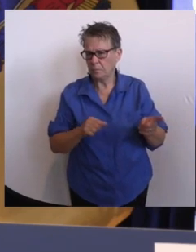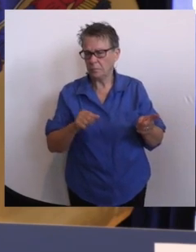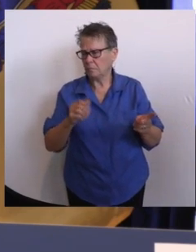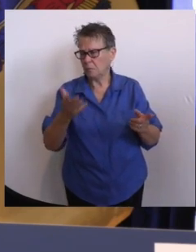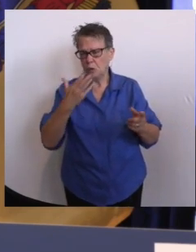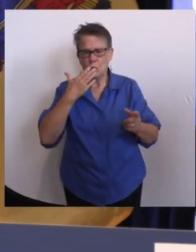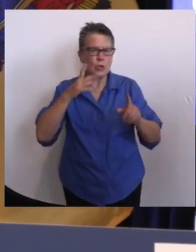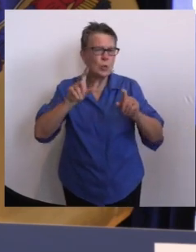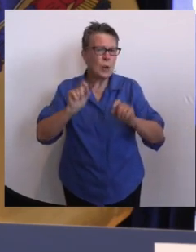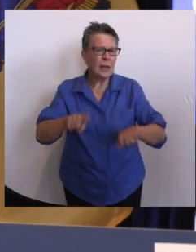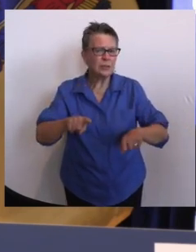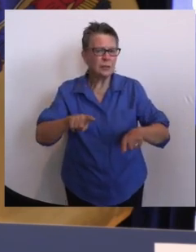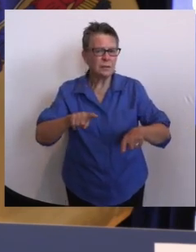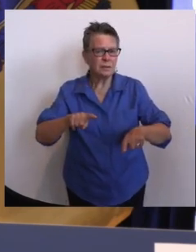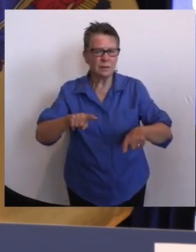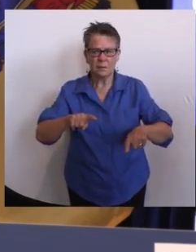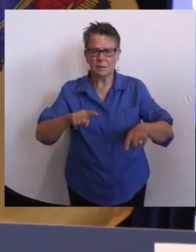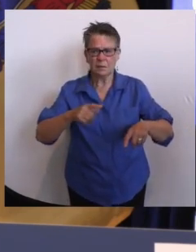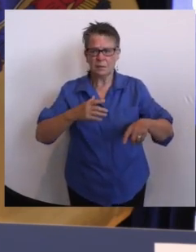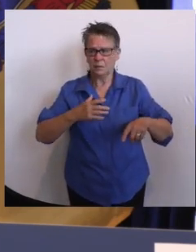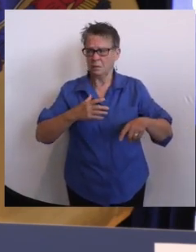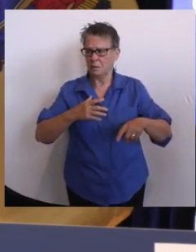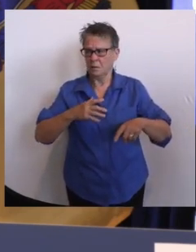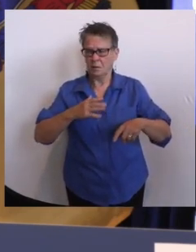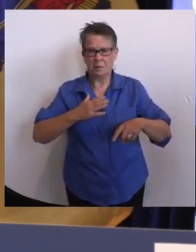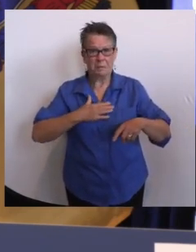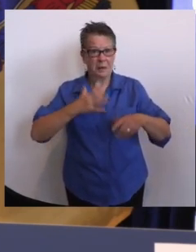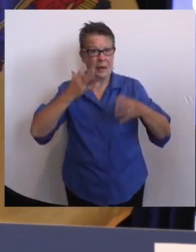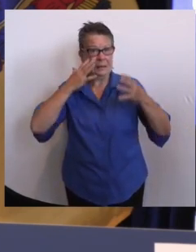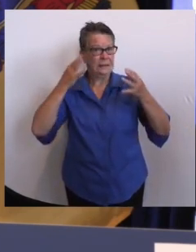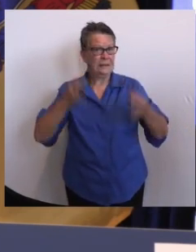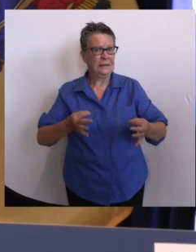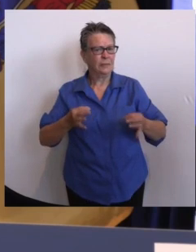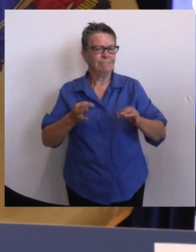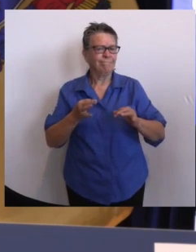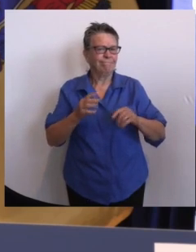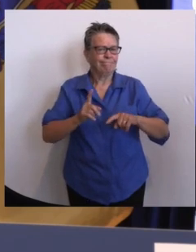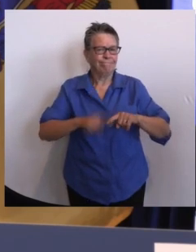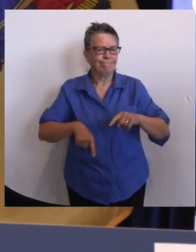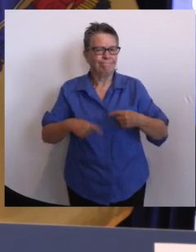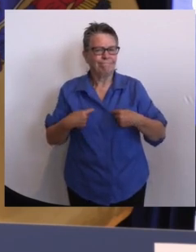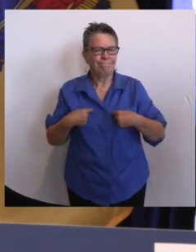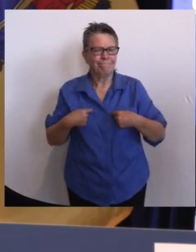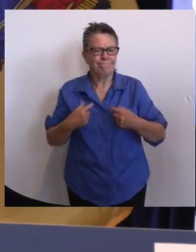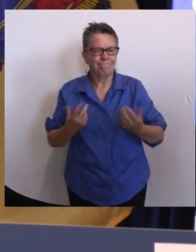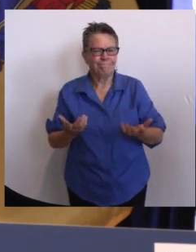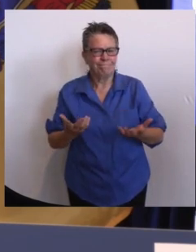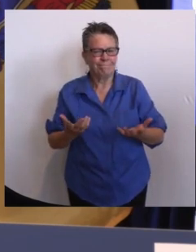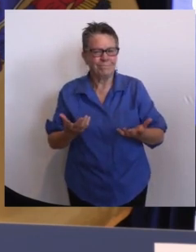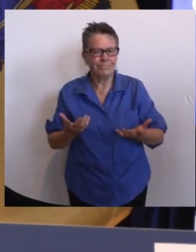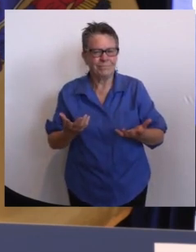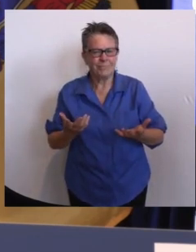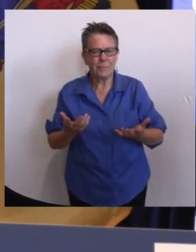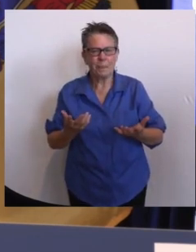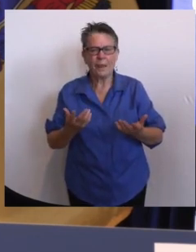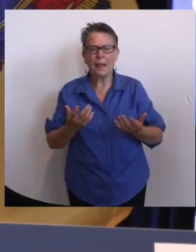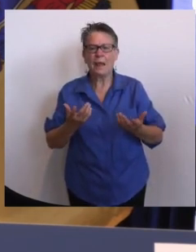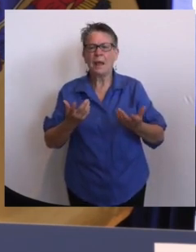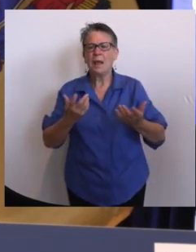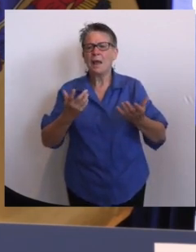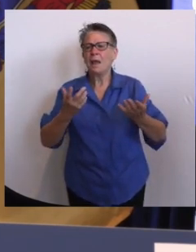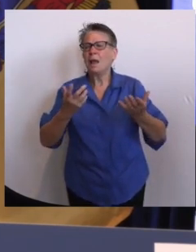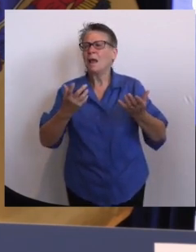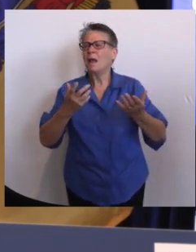a bigger question as to what is acceptable as far as death and, uh, illness and overall